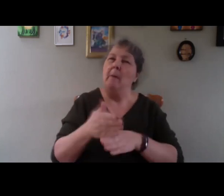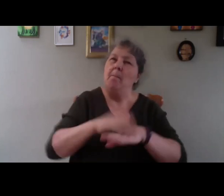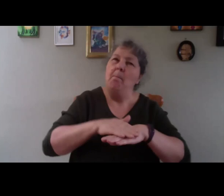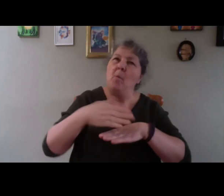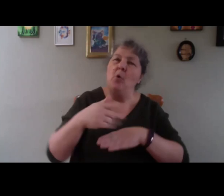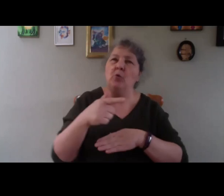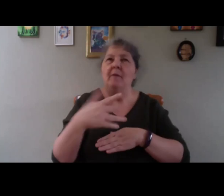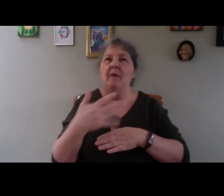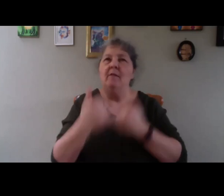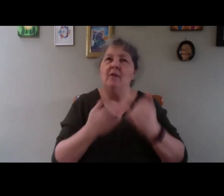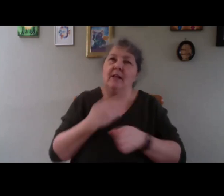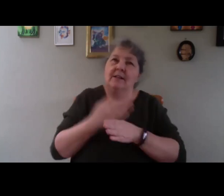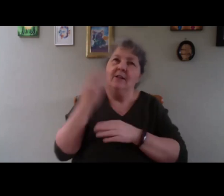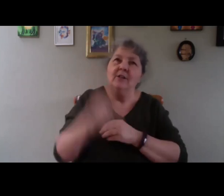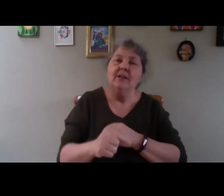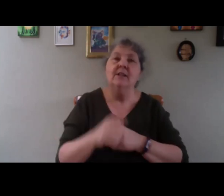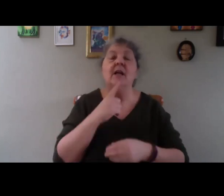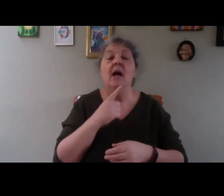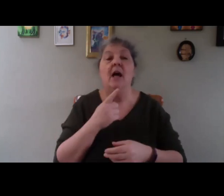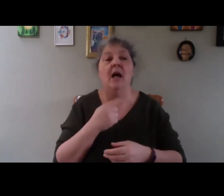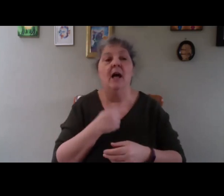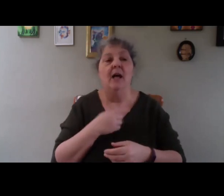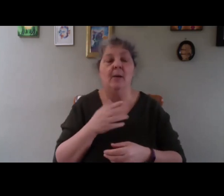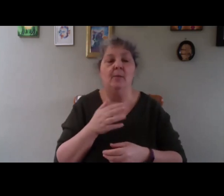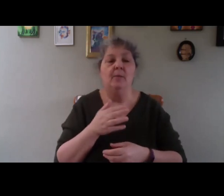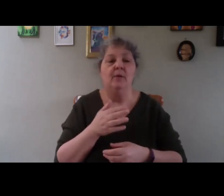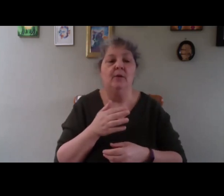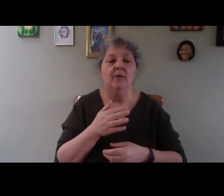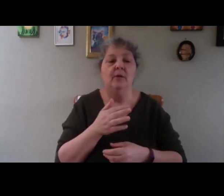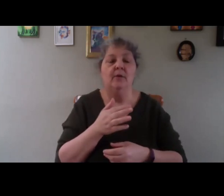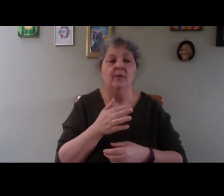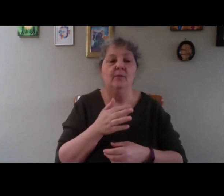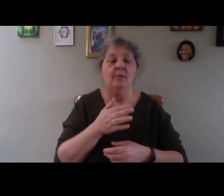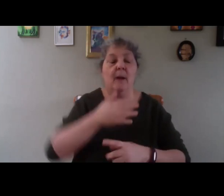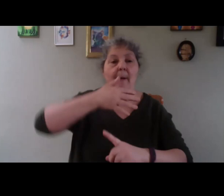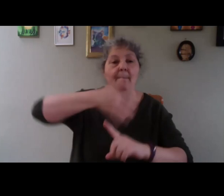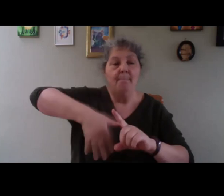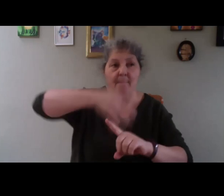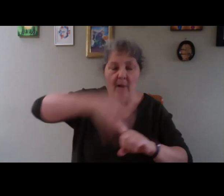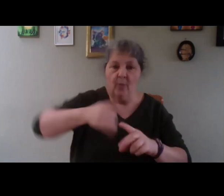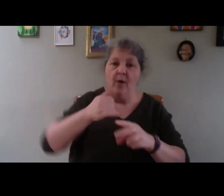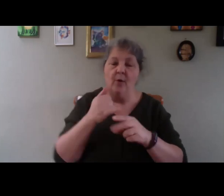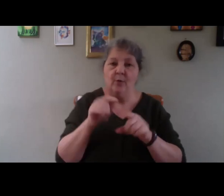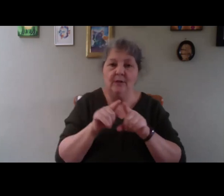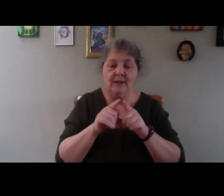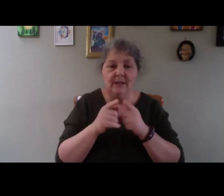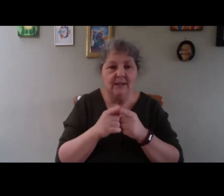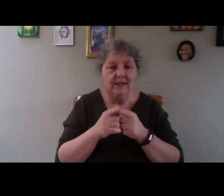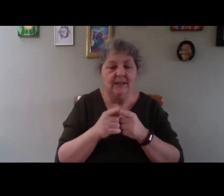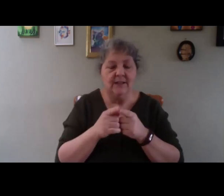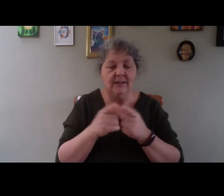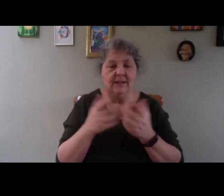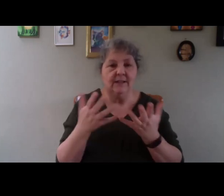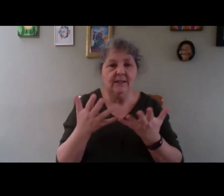I am from the tillage farm background, and my study would